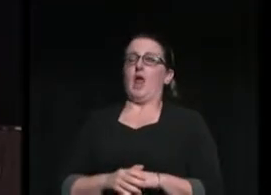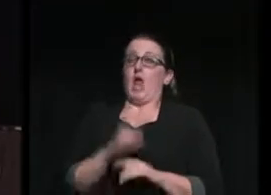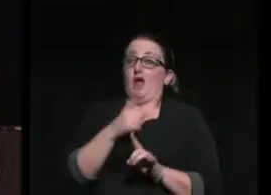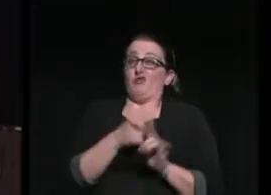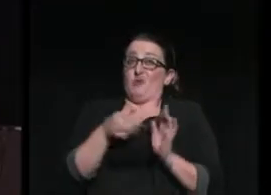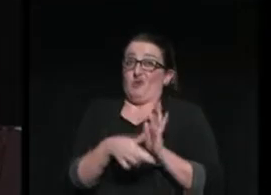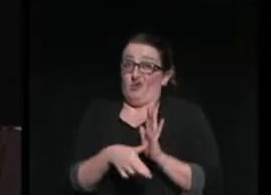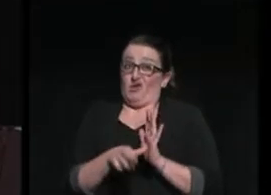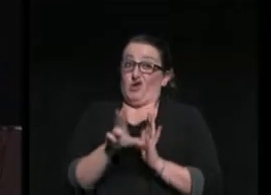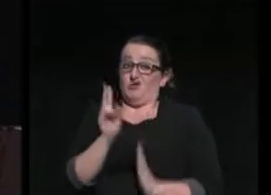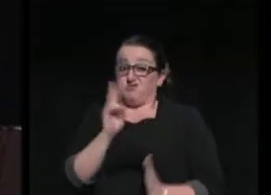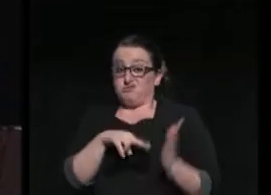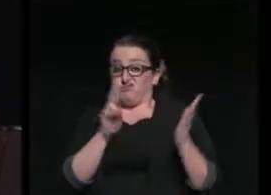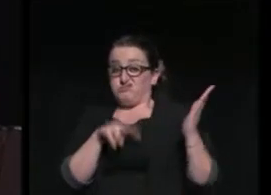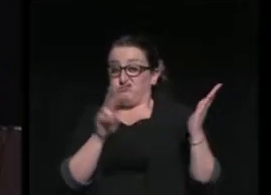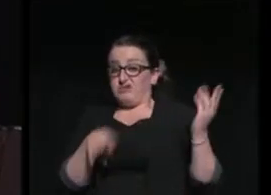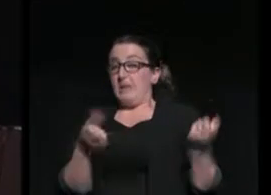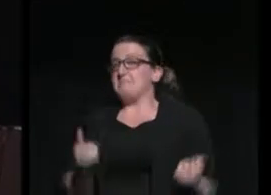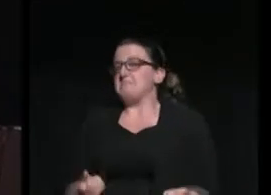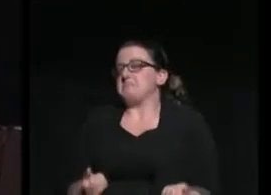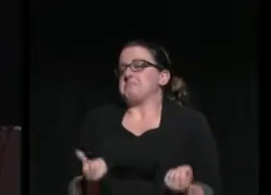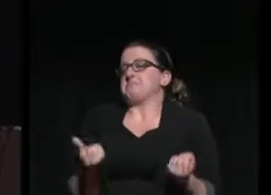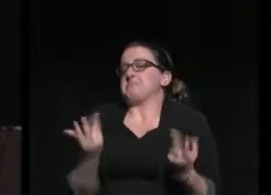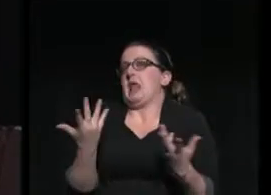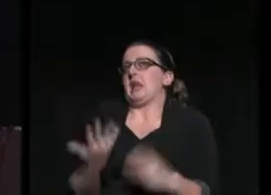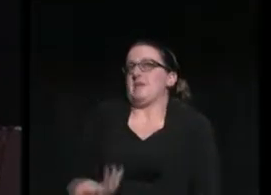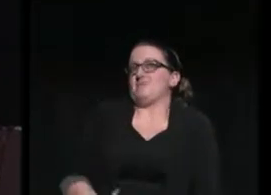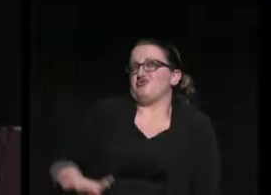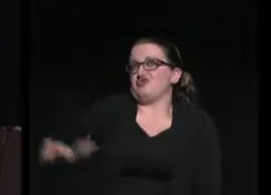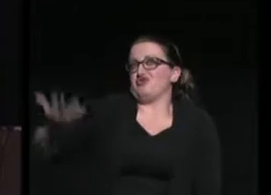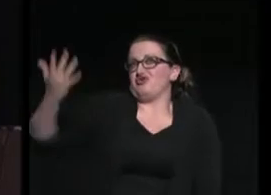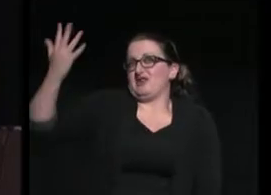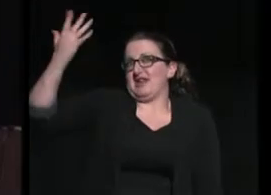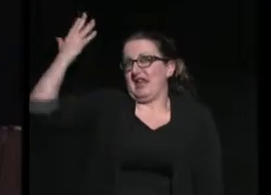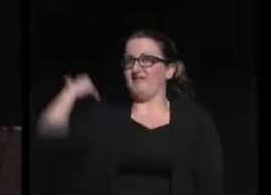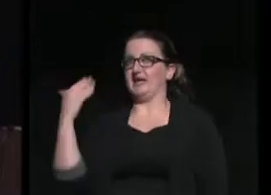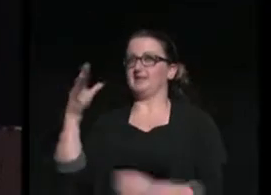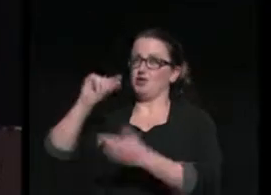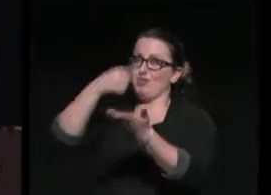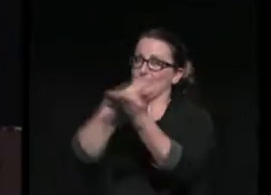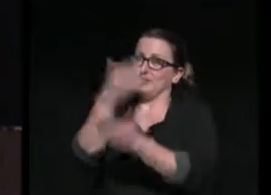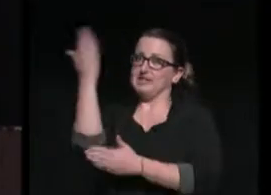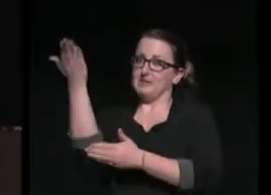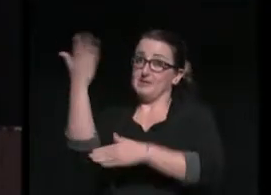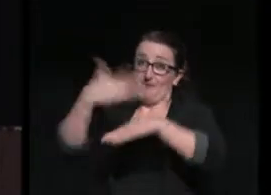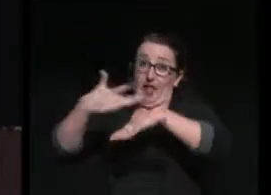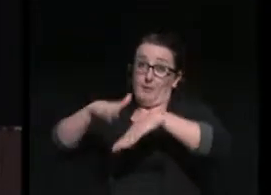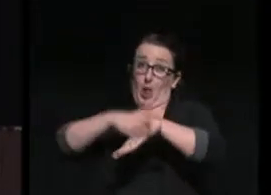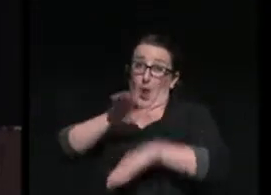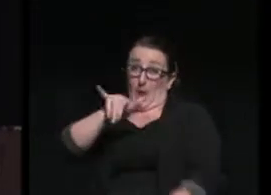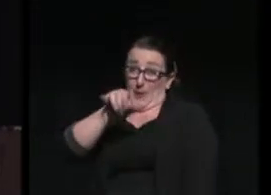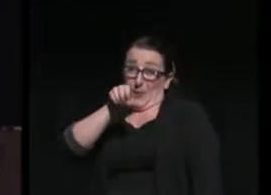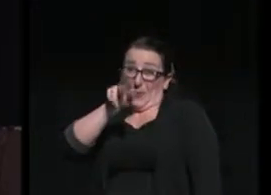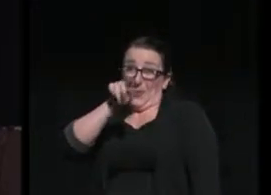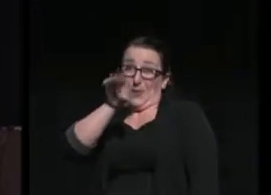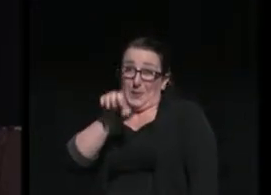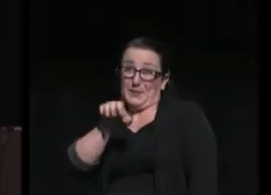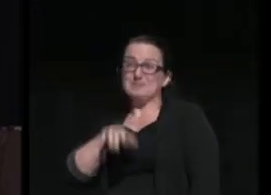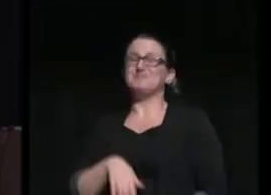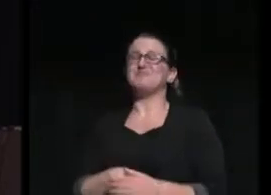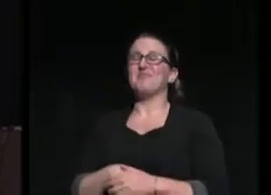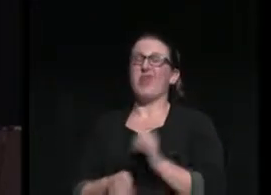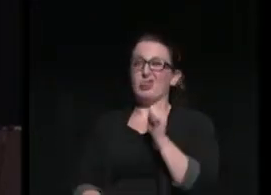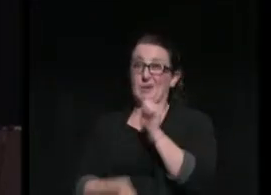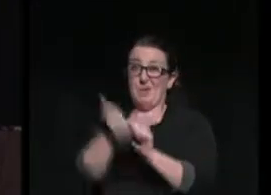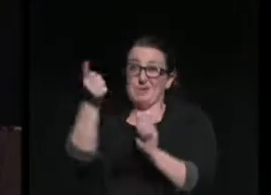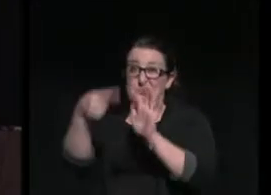slew of past commencement addresses, all available on YouTube, by the way, including some of my own, it appears the most popular